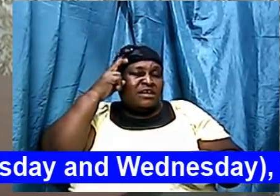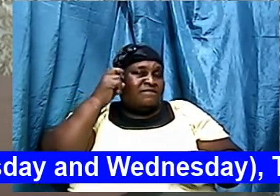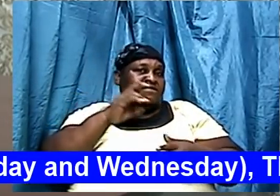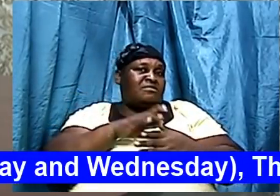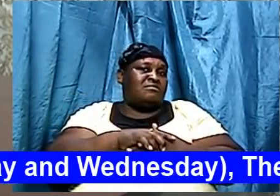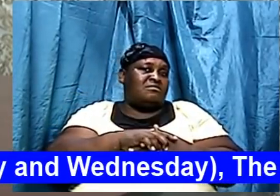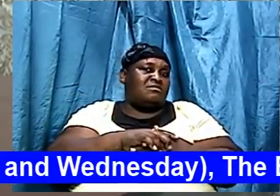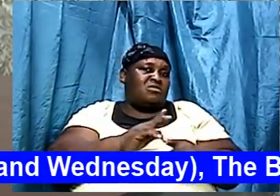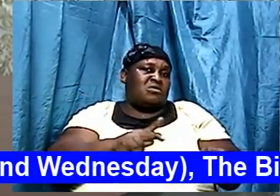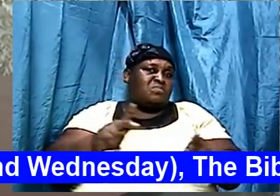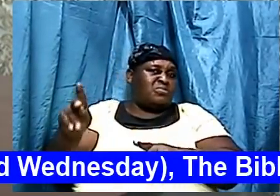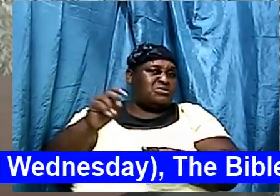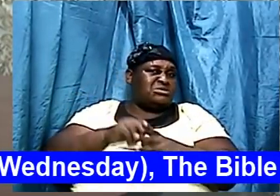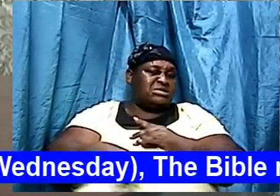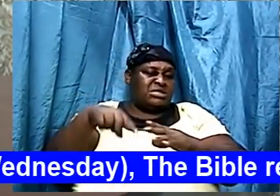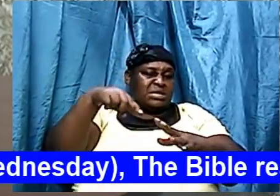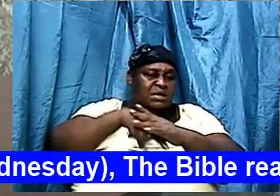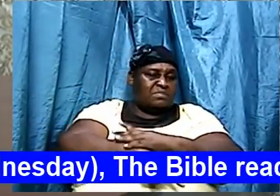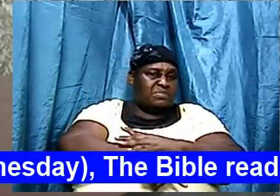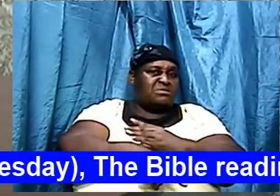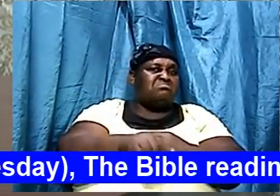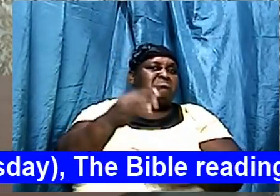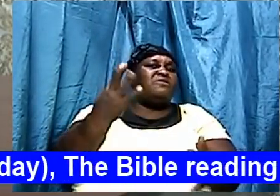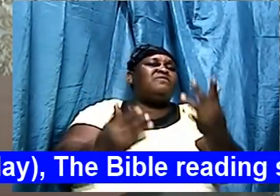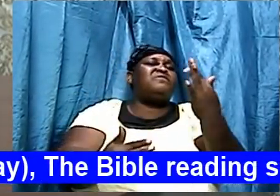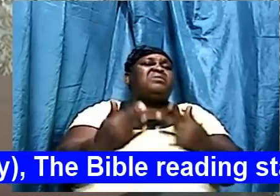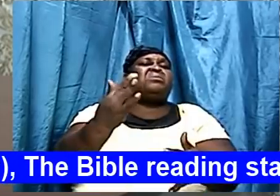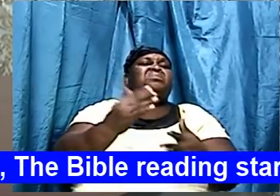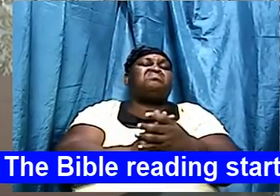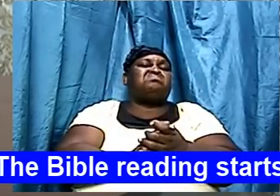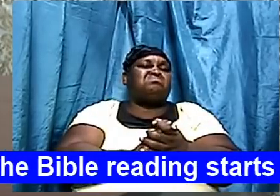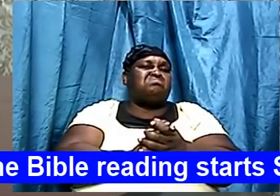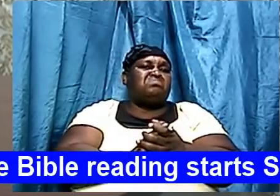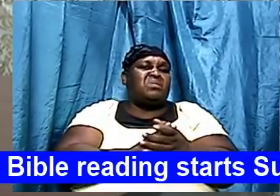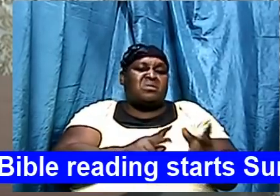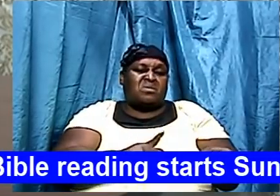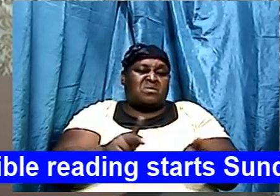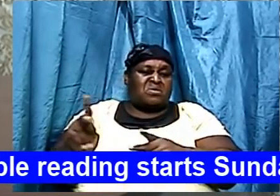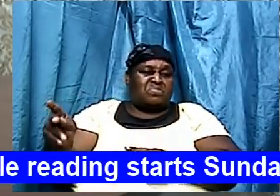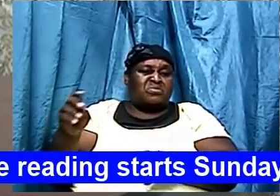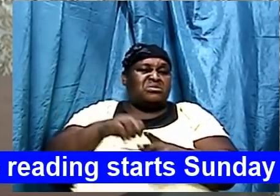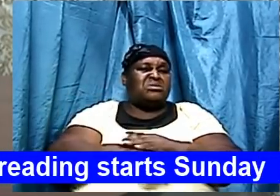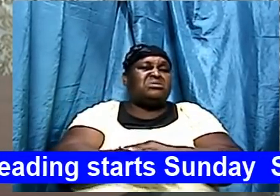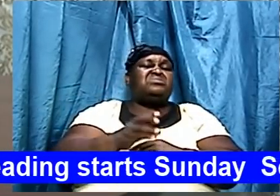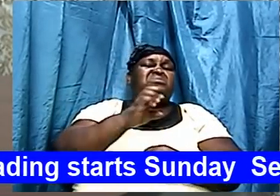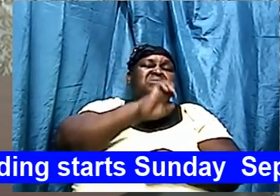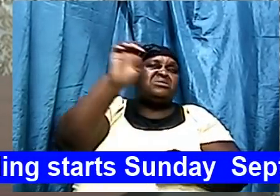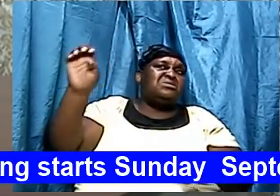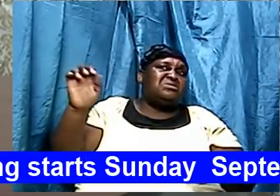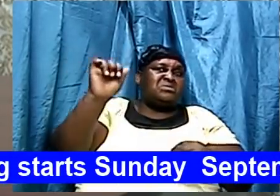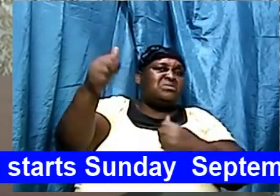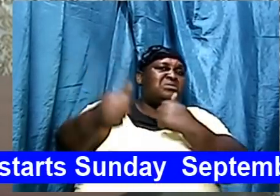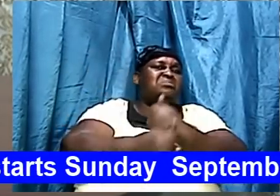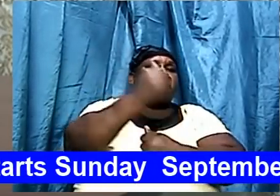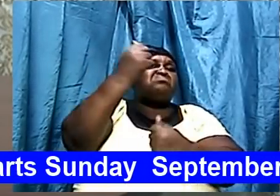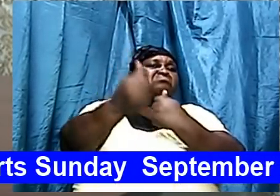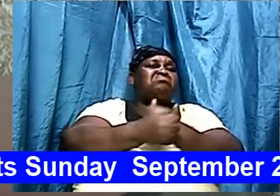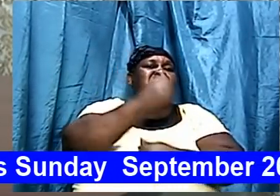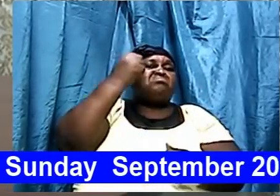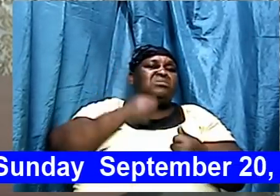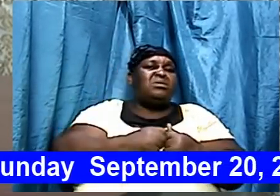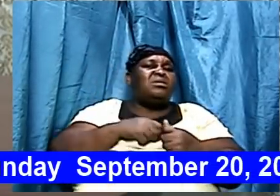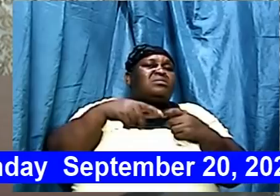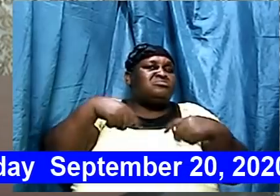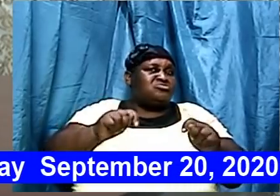pit of fire that bottomless pit he's going to be cast into eternal damnation he's going to get